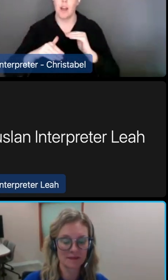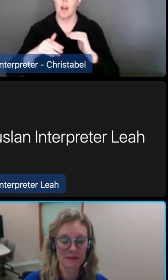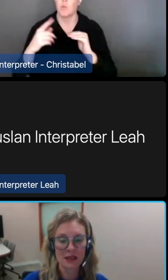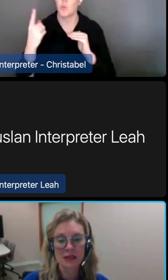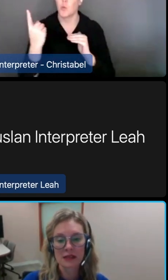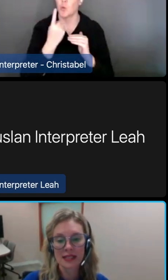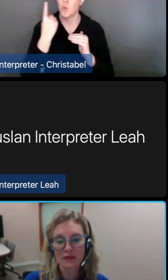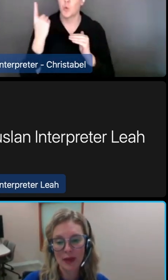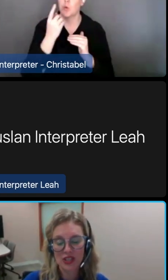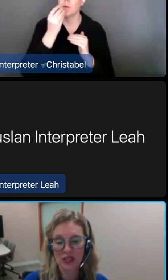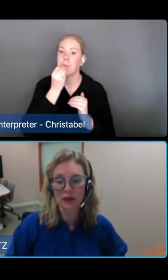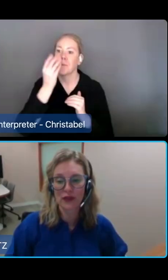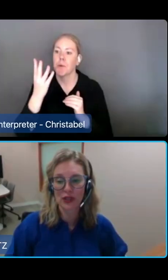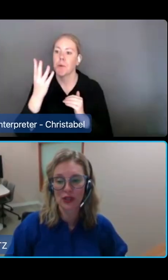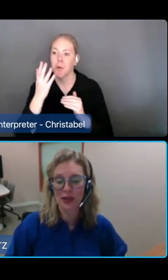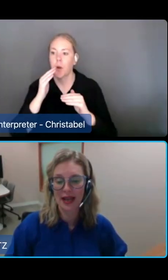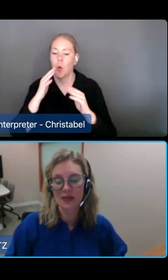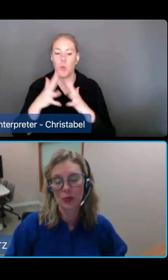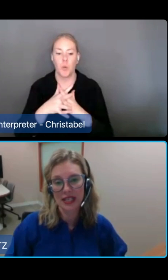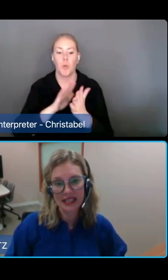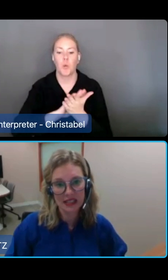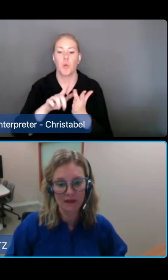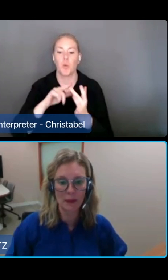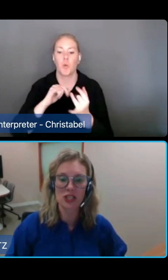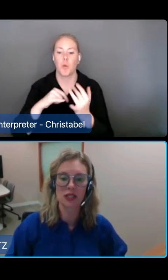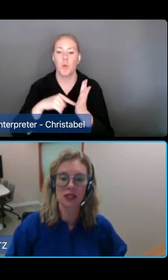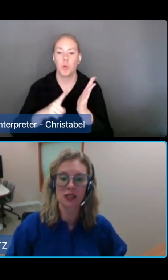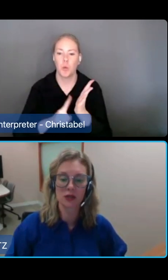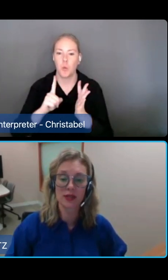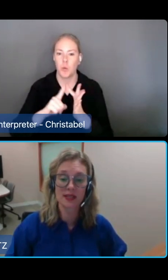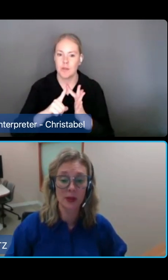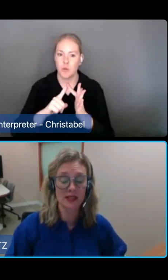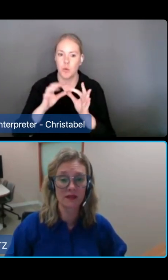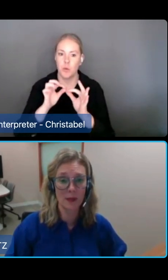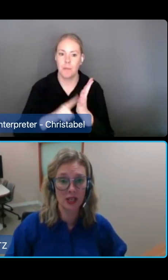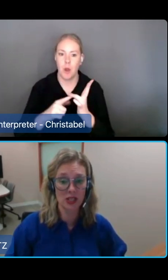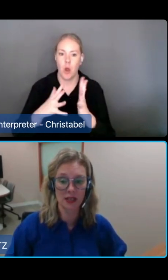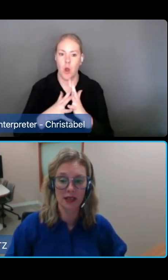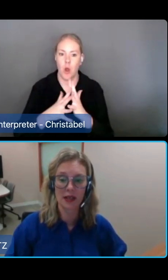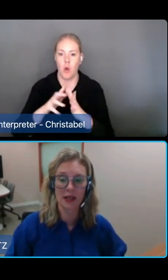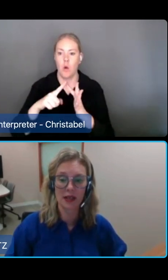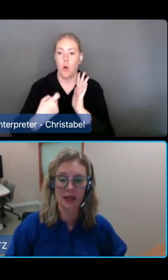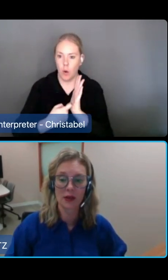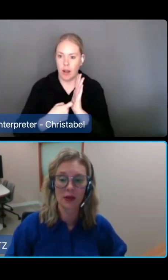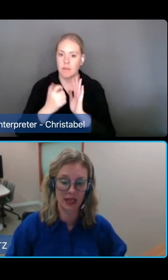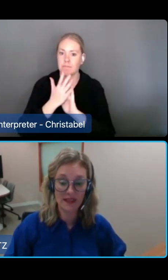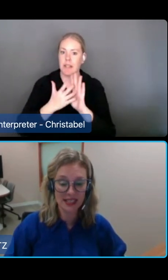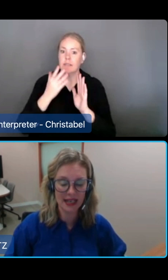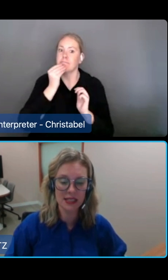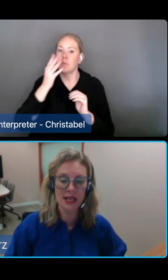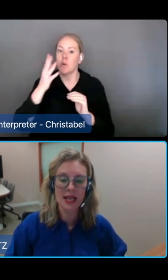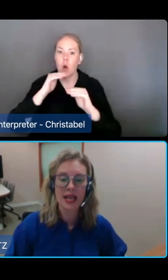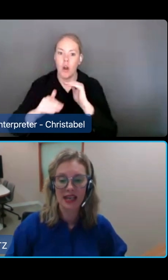Act. This information referred to as protected information includes personal information within the meaning of the